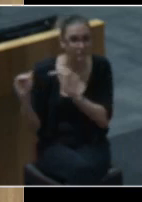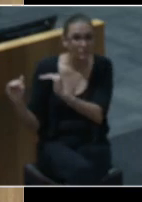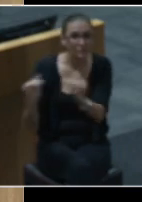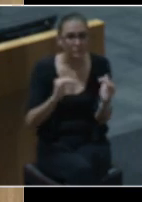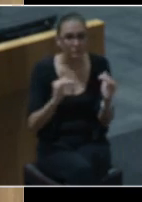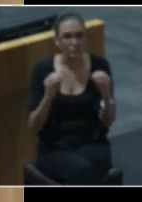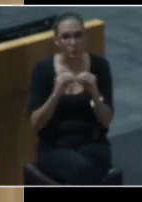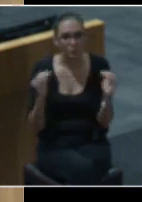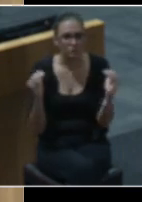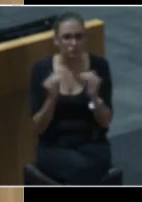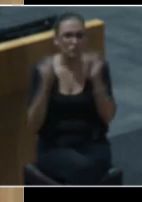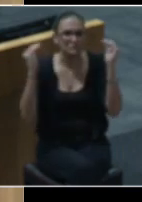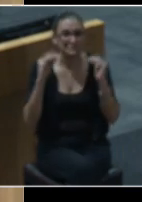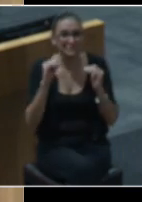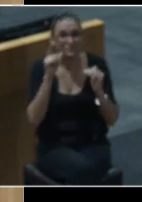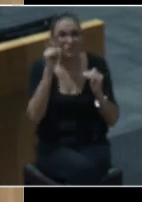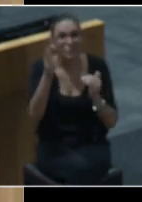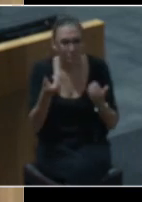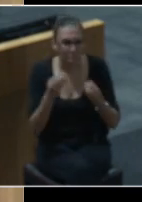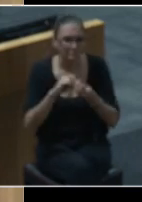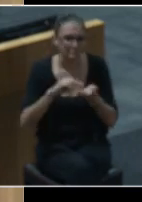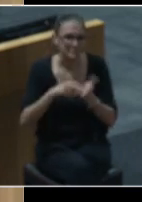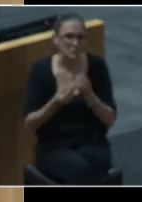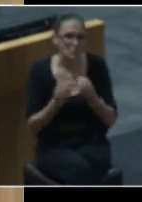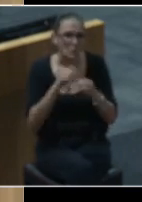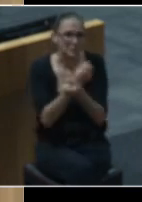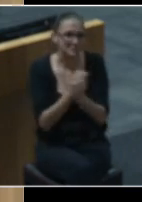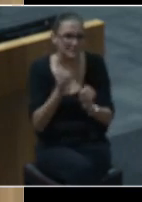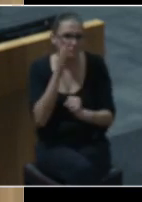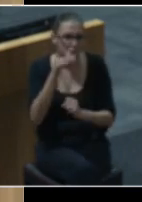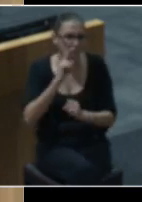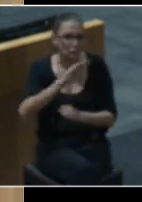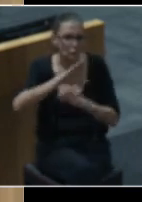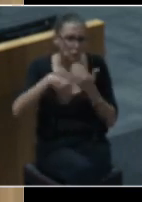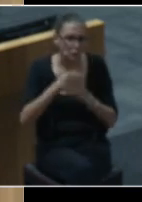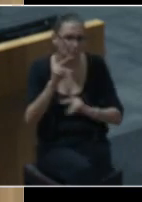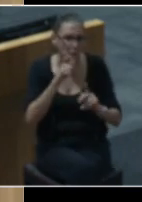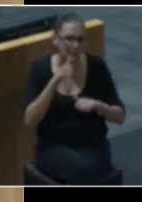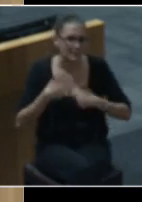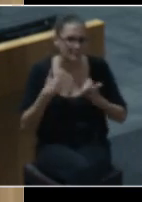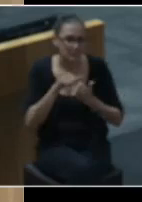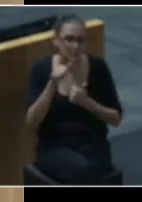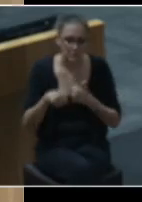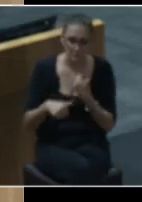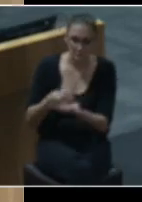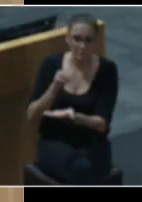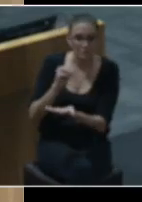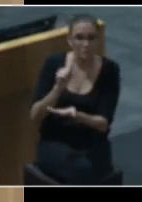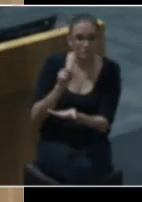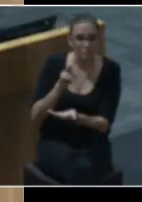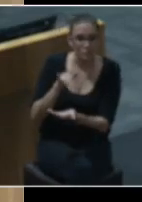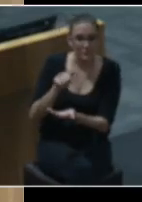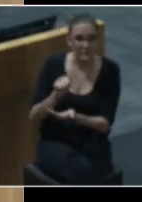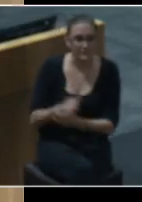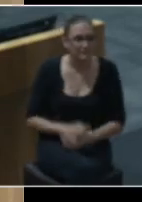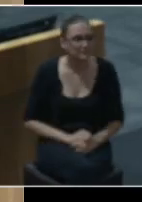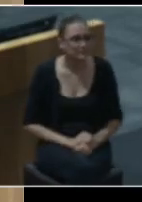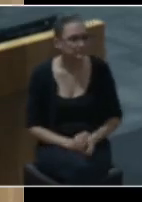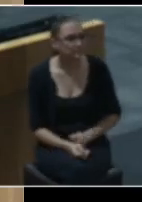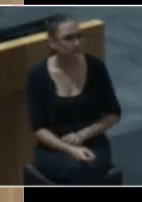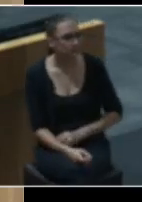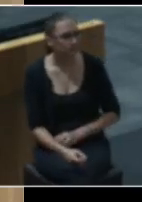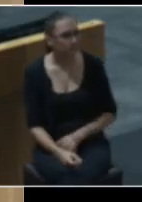just, and ultimately safer future for all Austinites. Nurya? Thank you, Spencer.